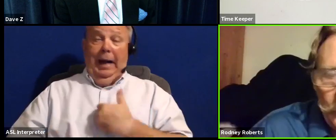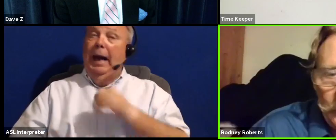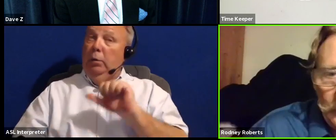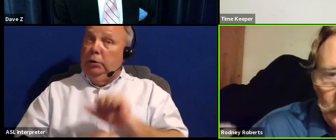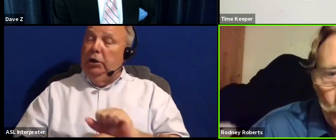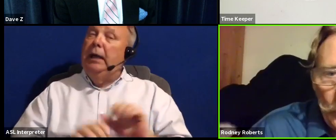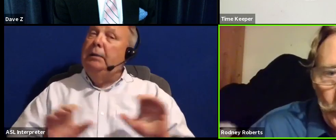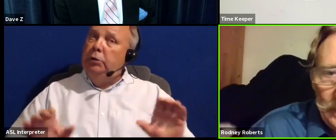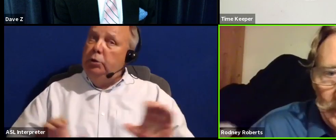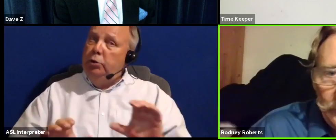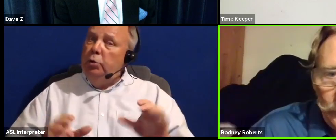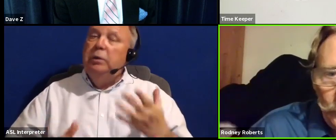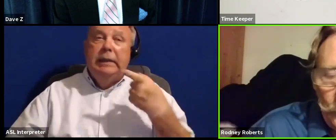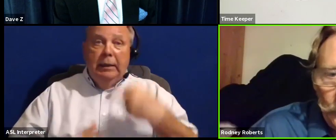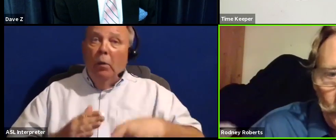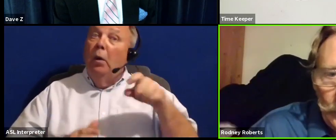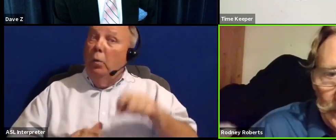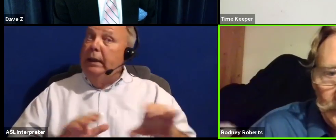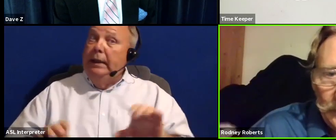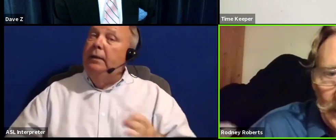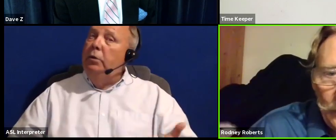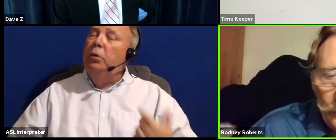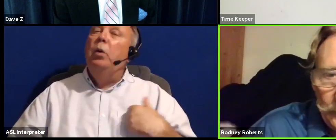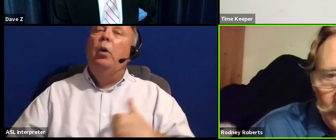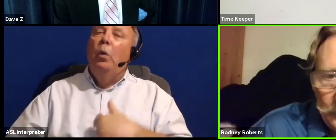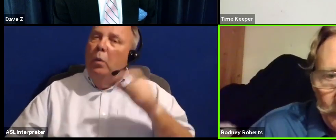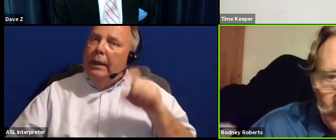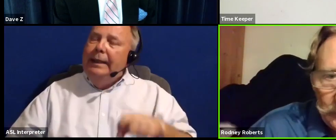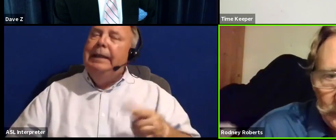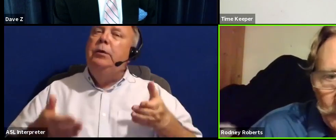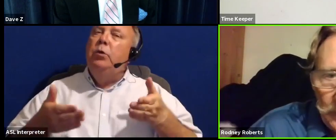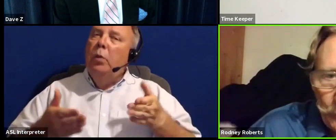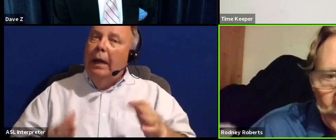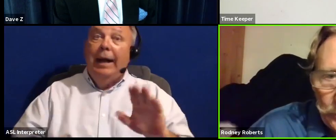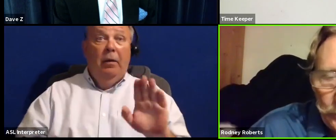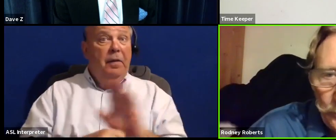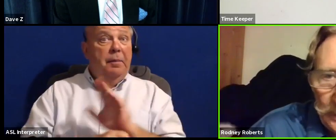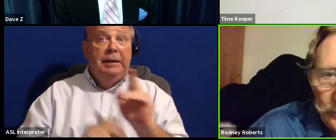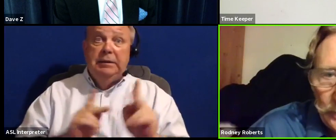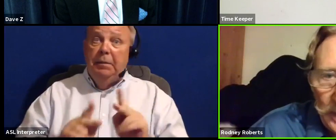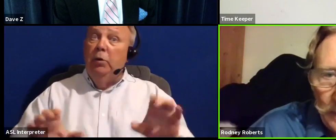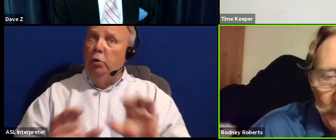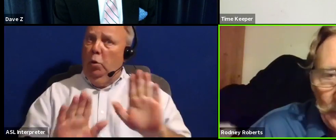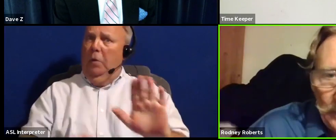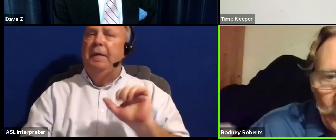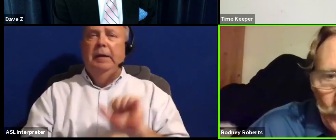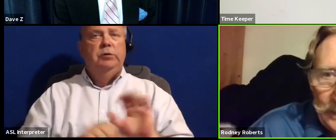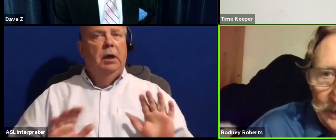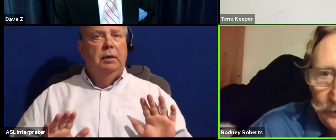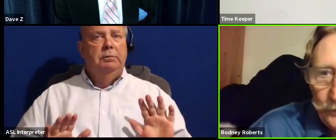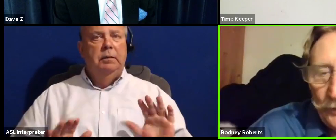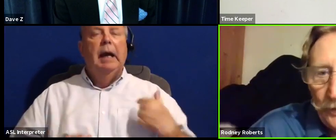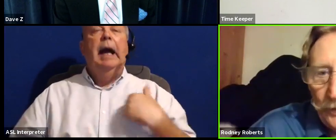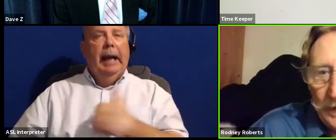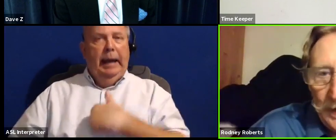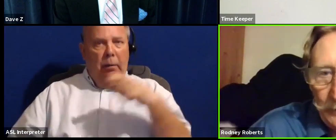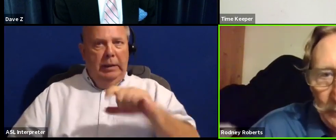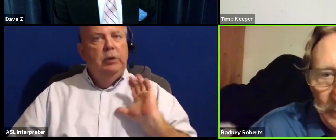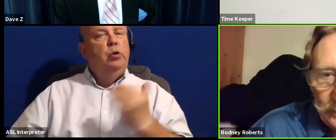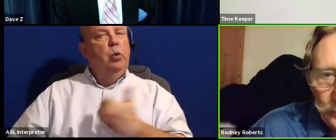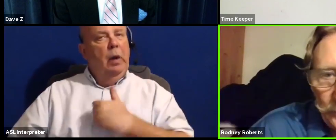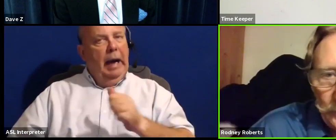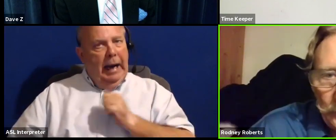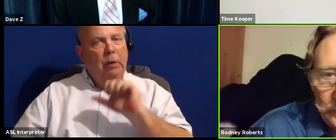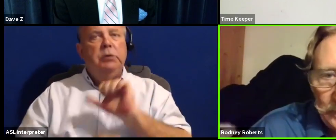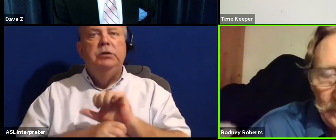do is what we need to do. We need to allow the business people to do their job, and we need to do our job